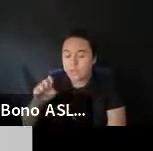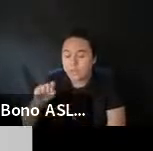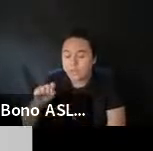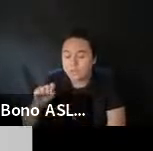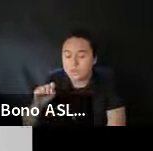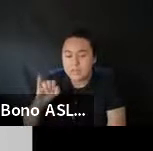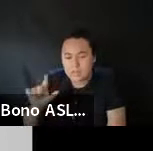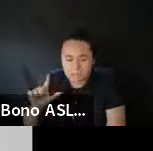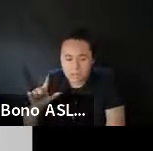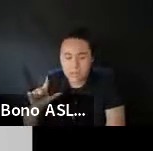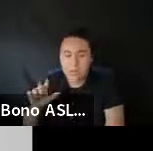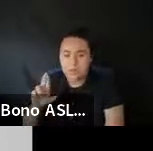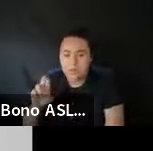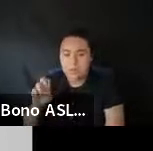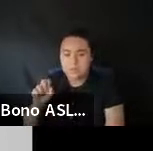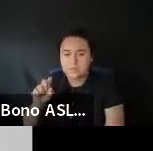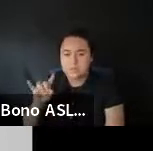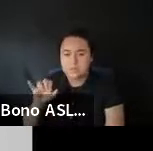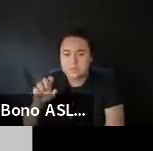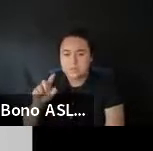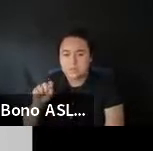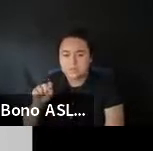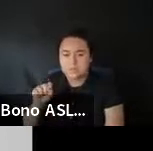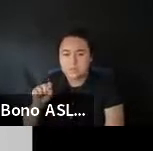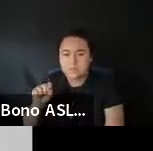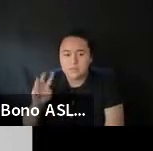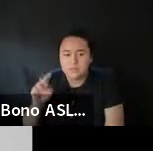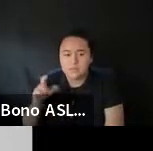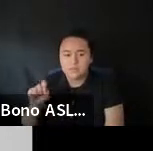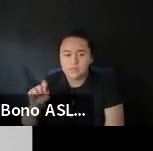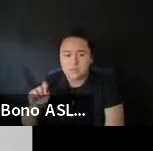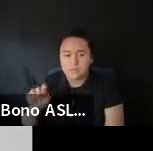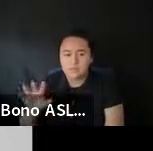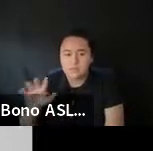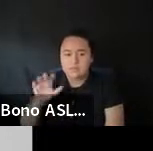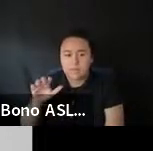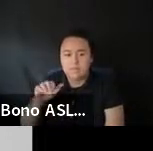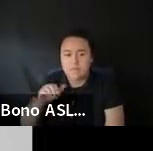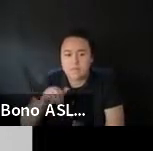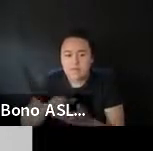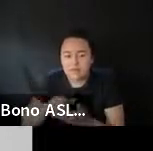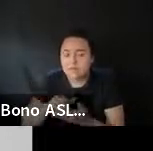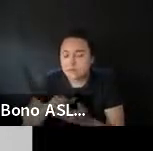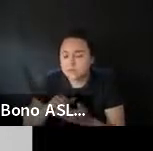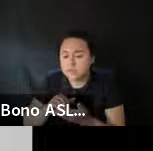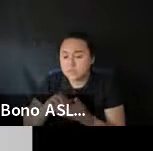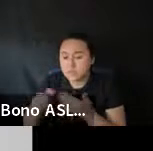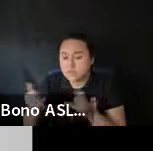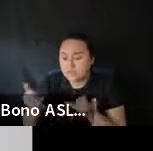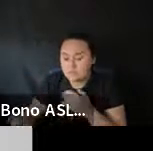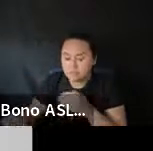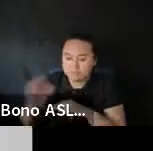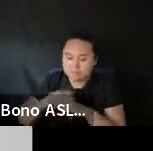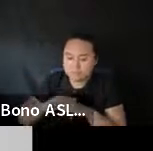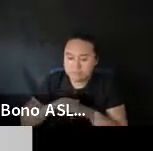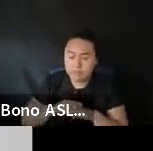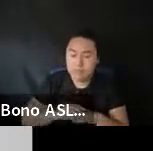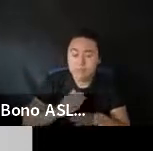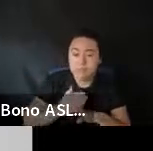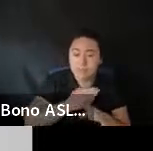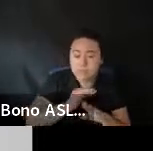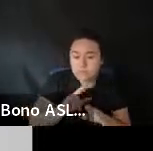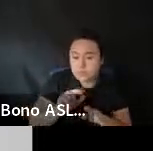wages. to $500,000. Now. Up from $100,000. Uh. Prior to July 1st.